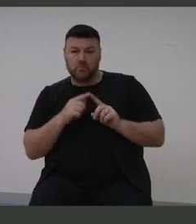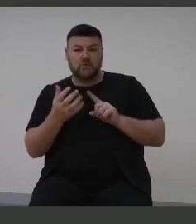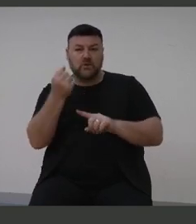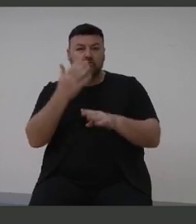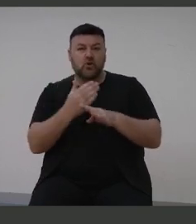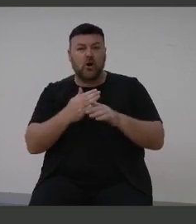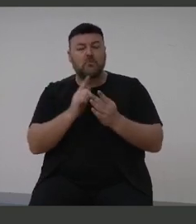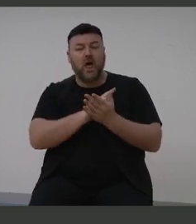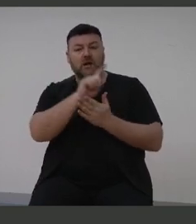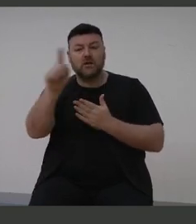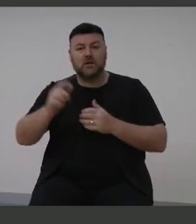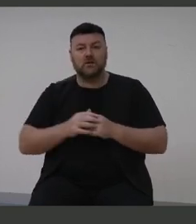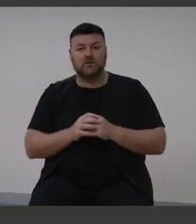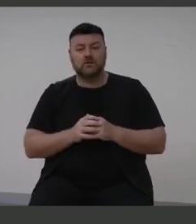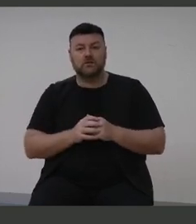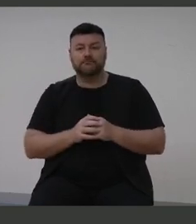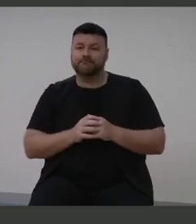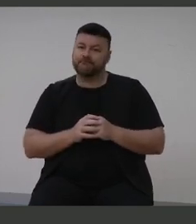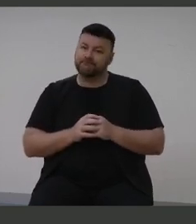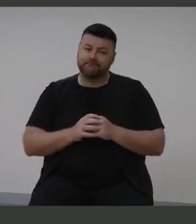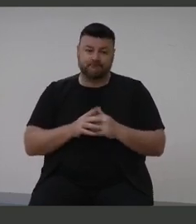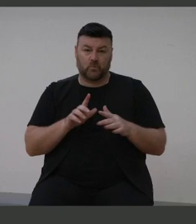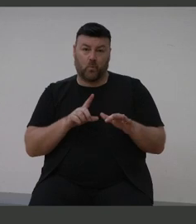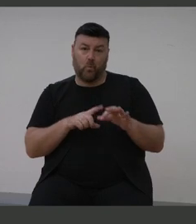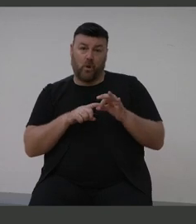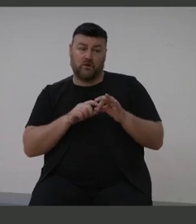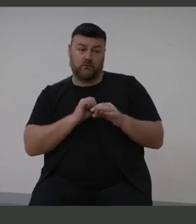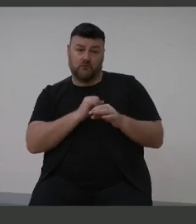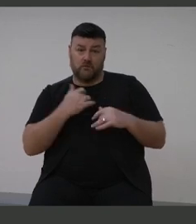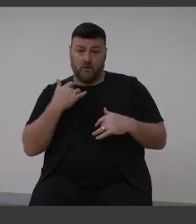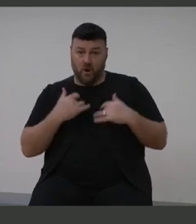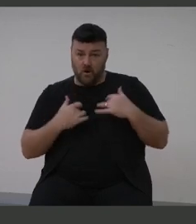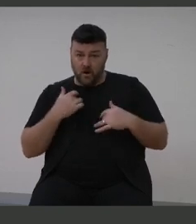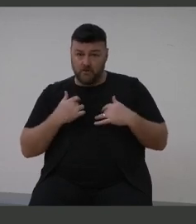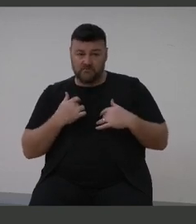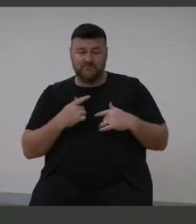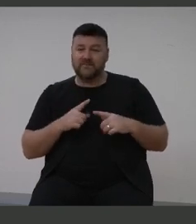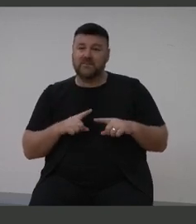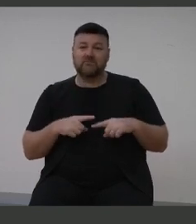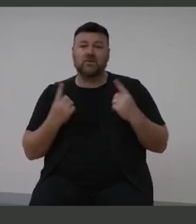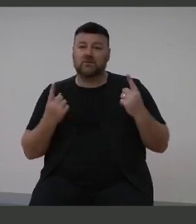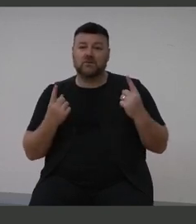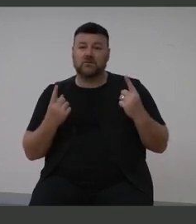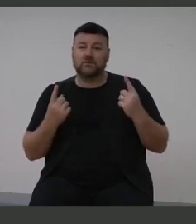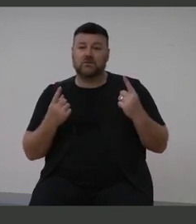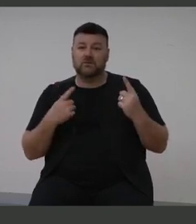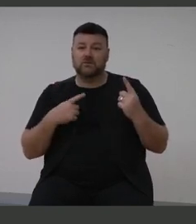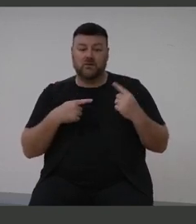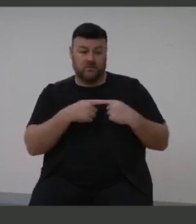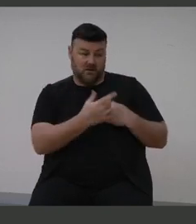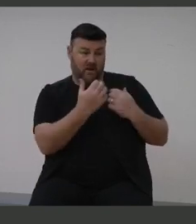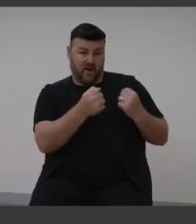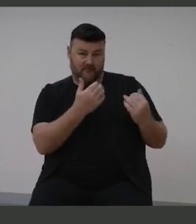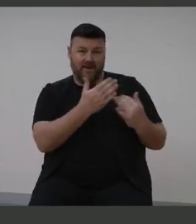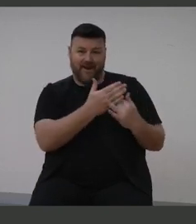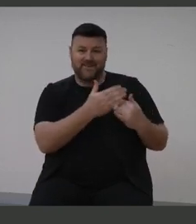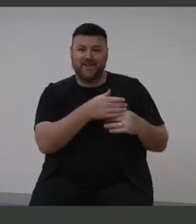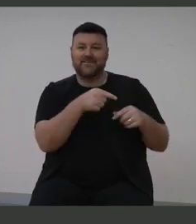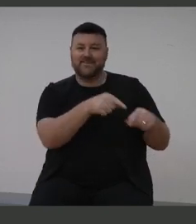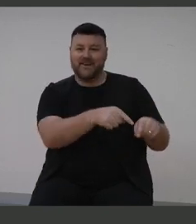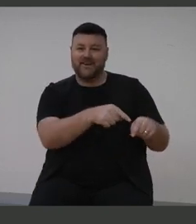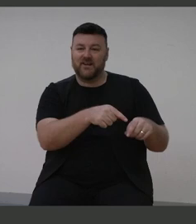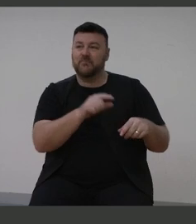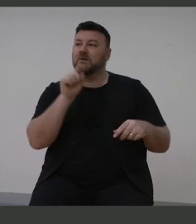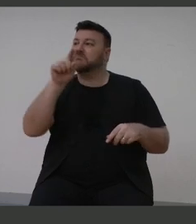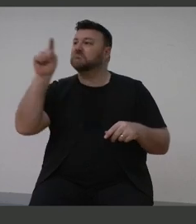later down the track and quality of life simply because the access to those early intervention services and